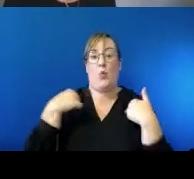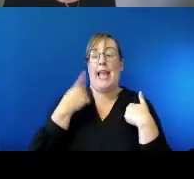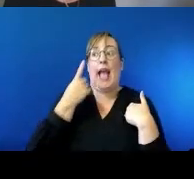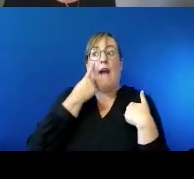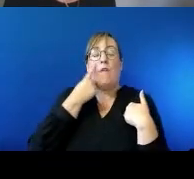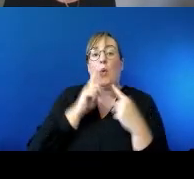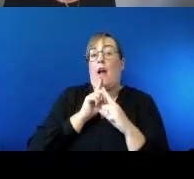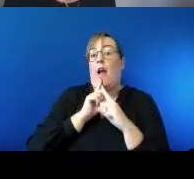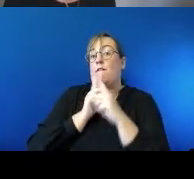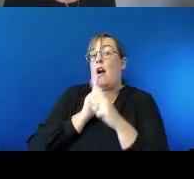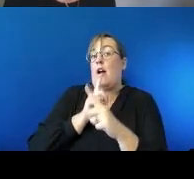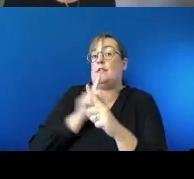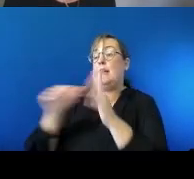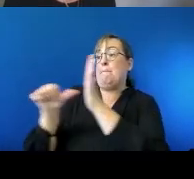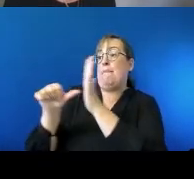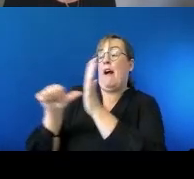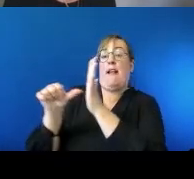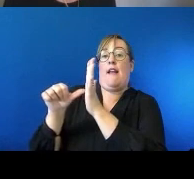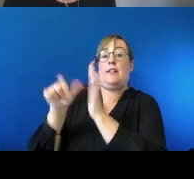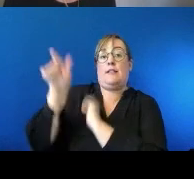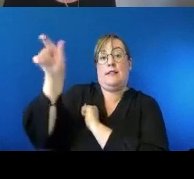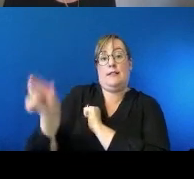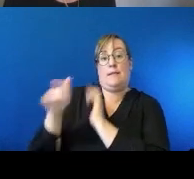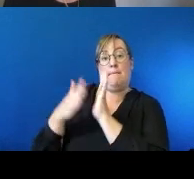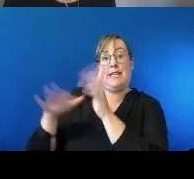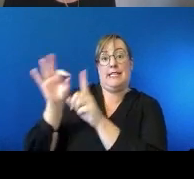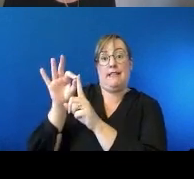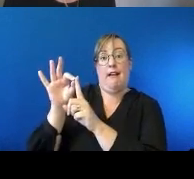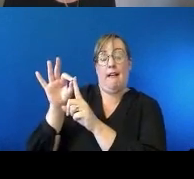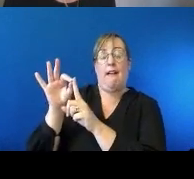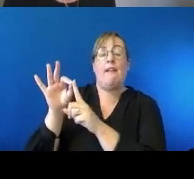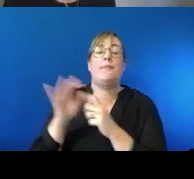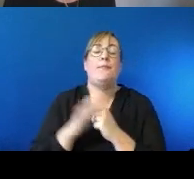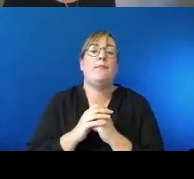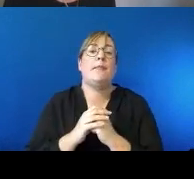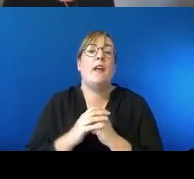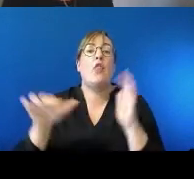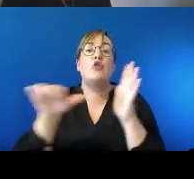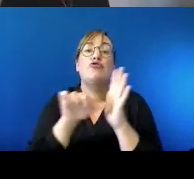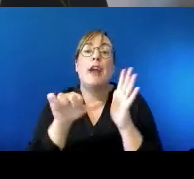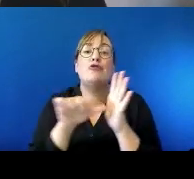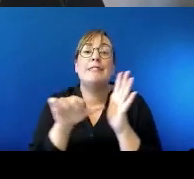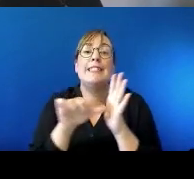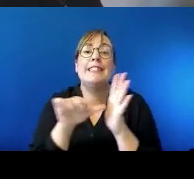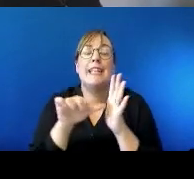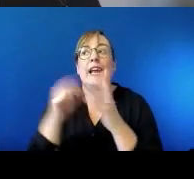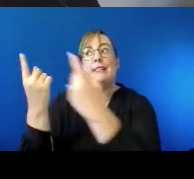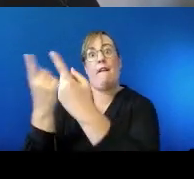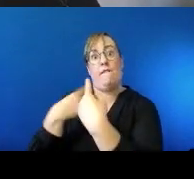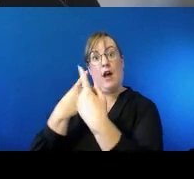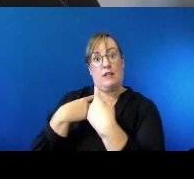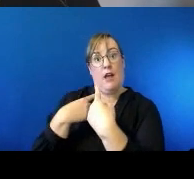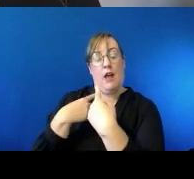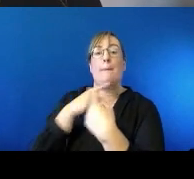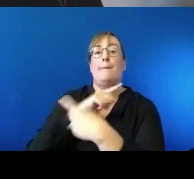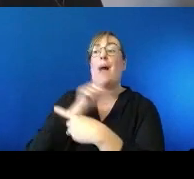of finance uh and our government around these matters and the treasury is the advisor uh but equally the treasury is responsible